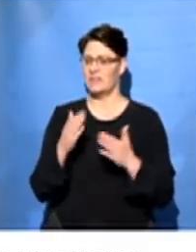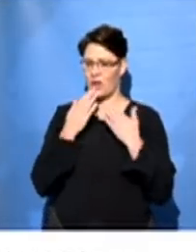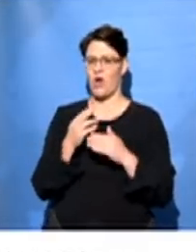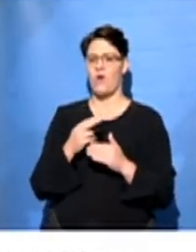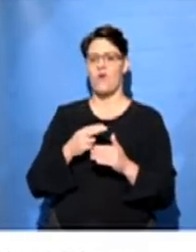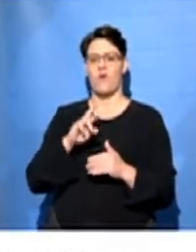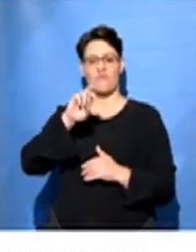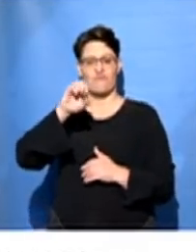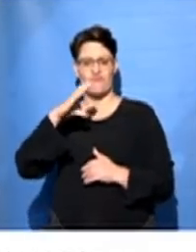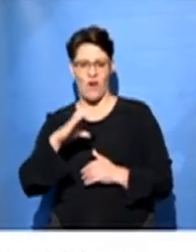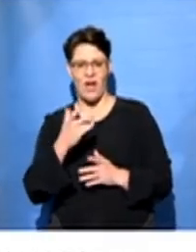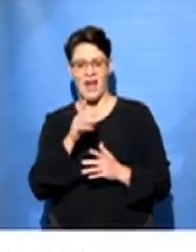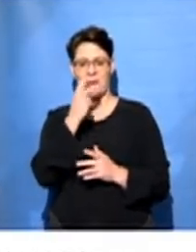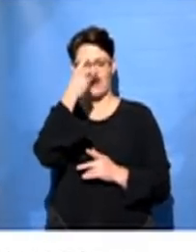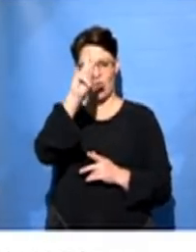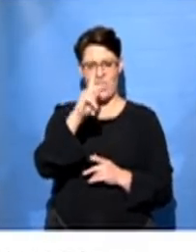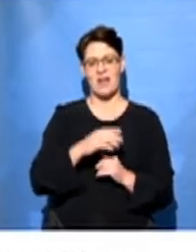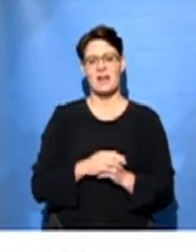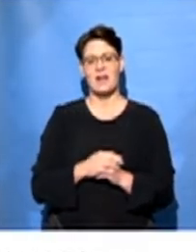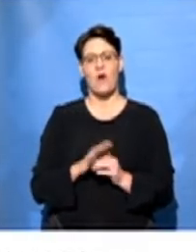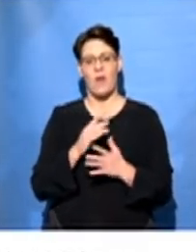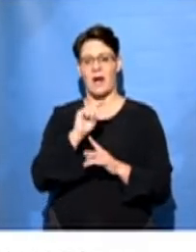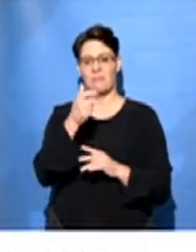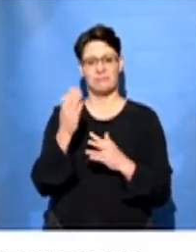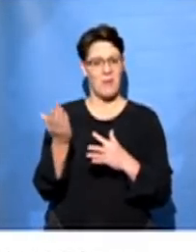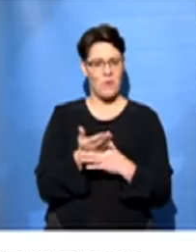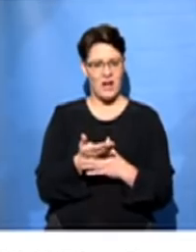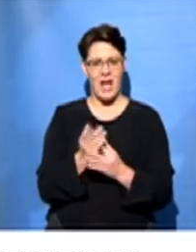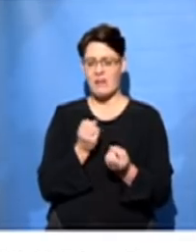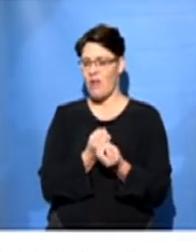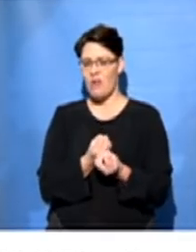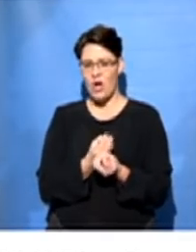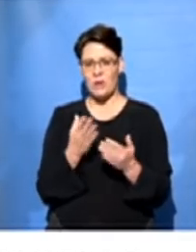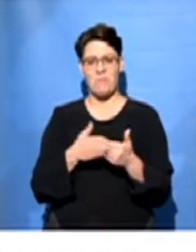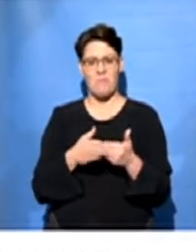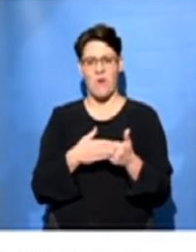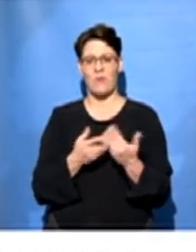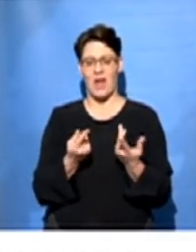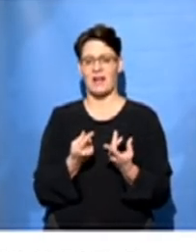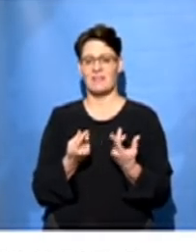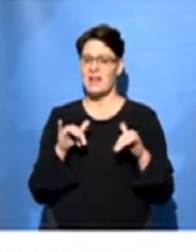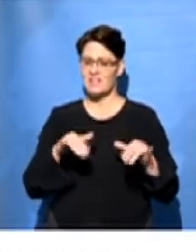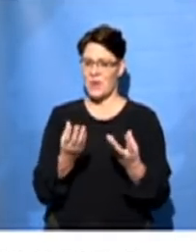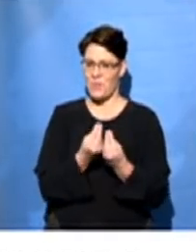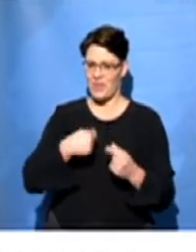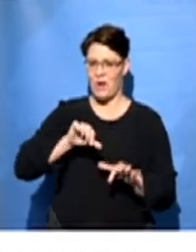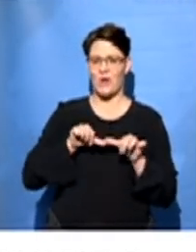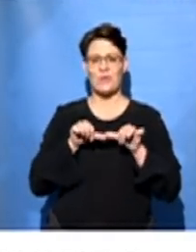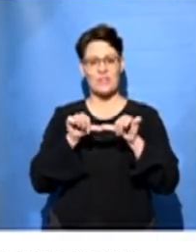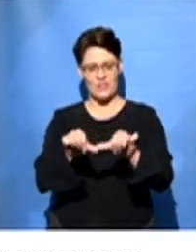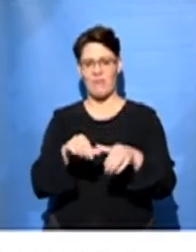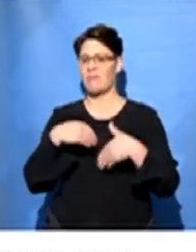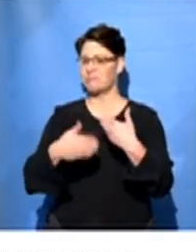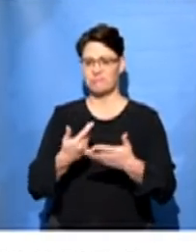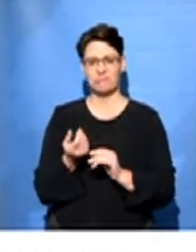Operations Centre here in Pretoria in Soane. We're going to take a quick break and lots more to come. Stay with us as we continue to give you